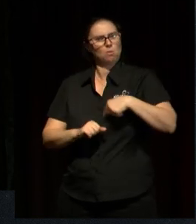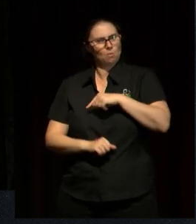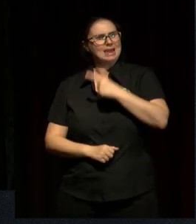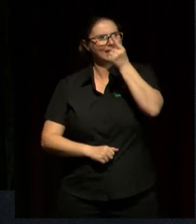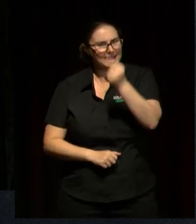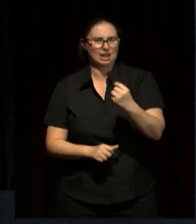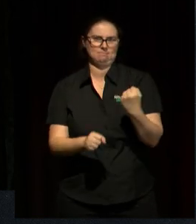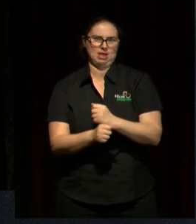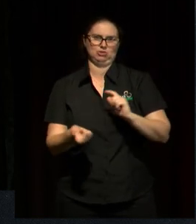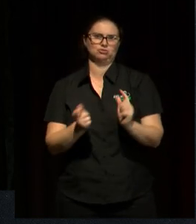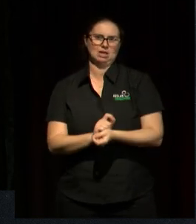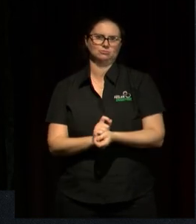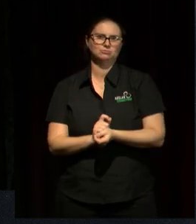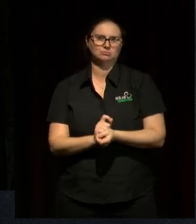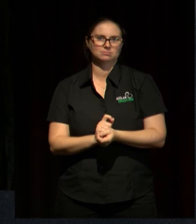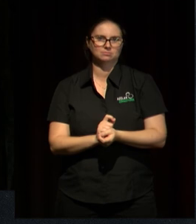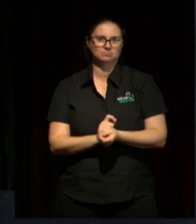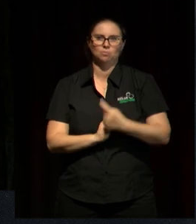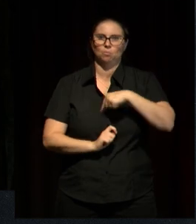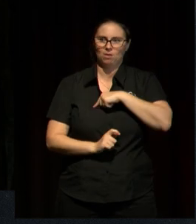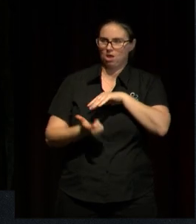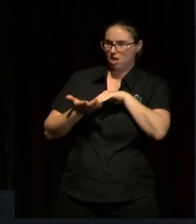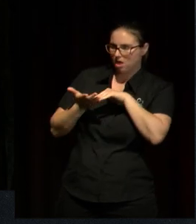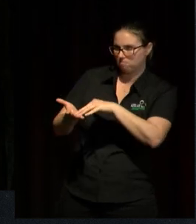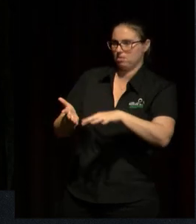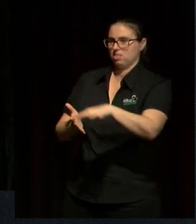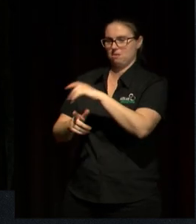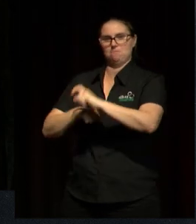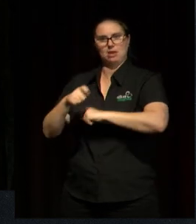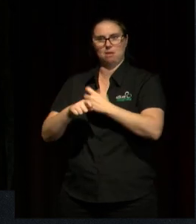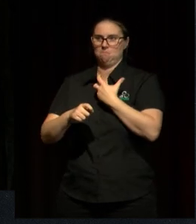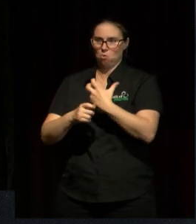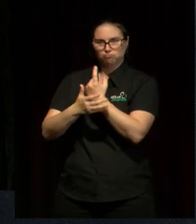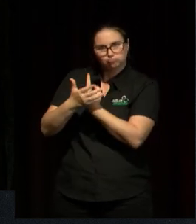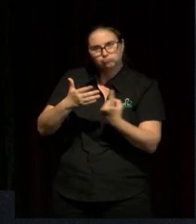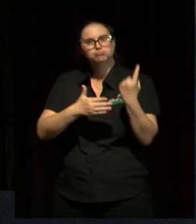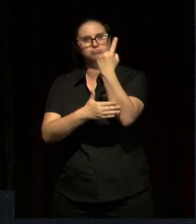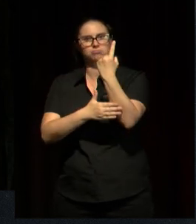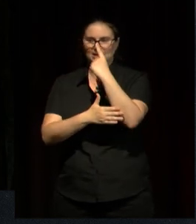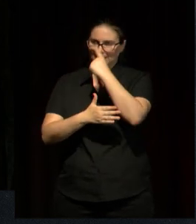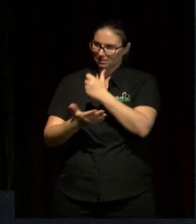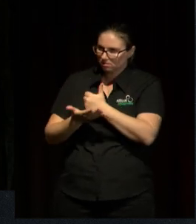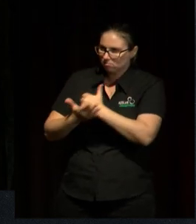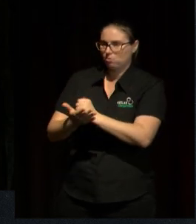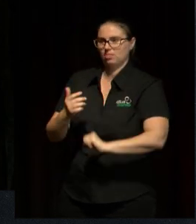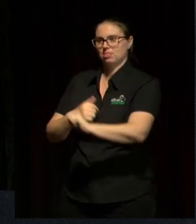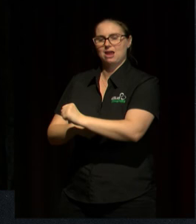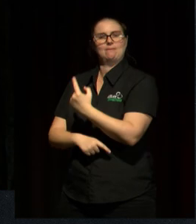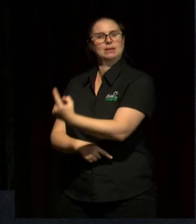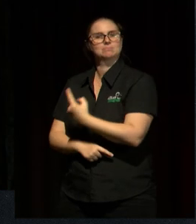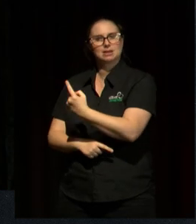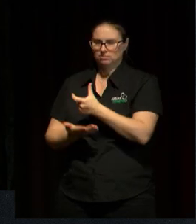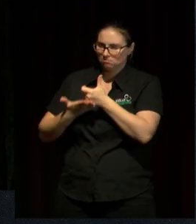about. We can make, help them become more visible, support their agency and support their voice.